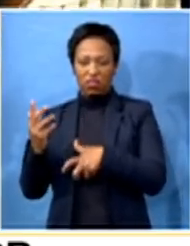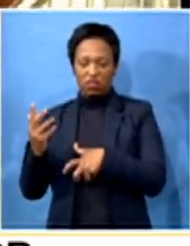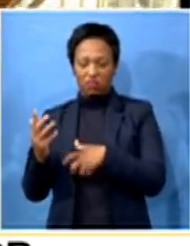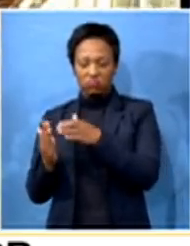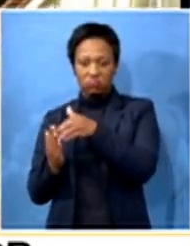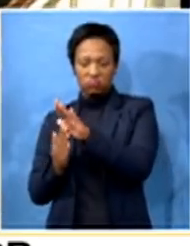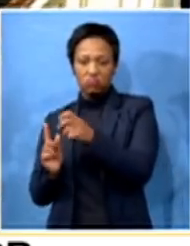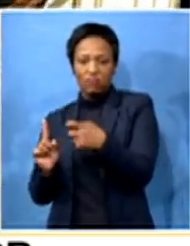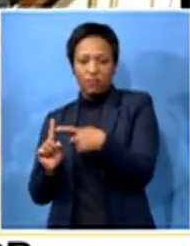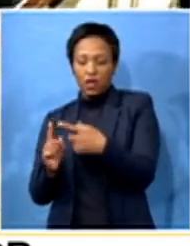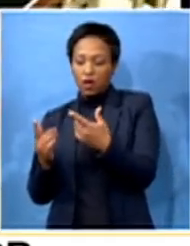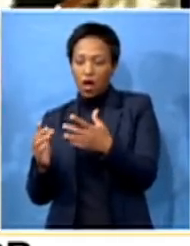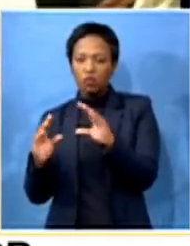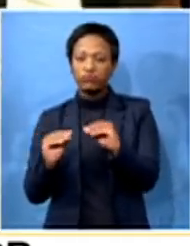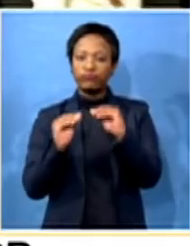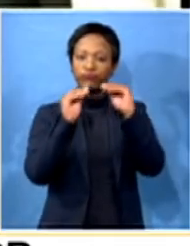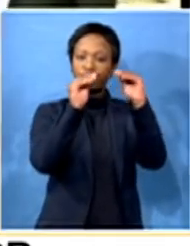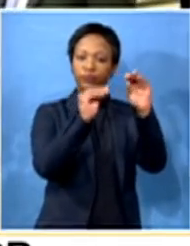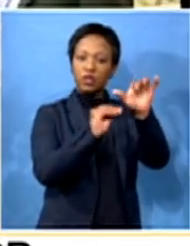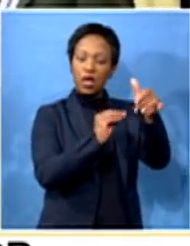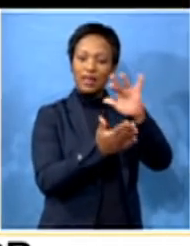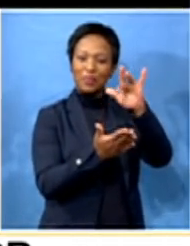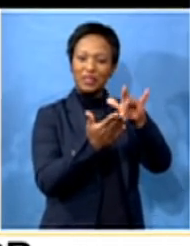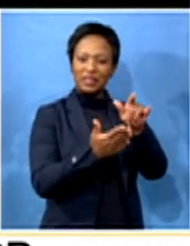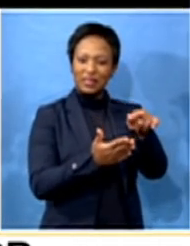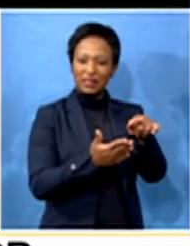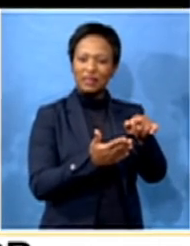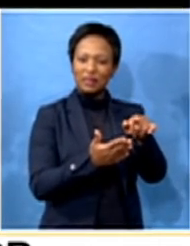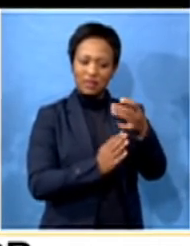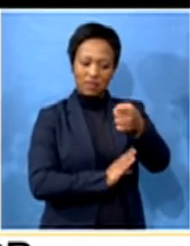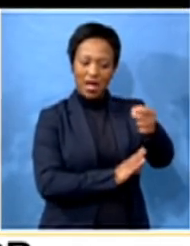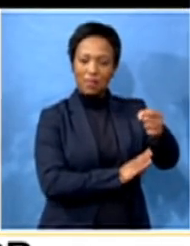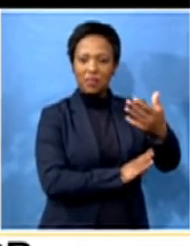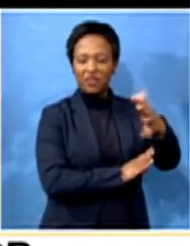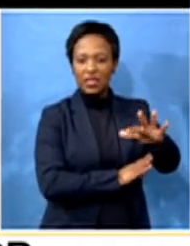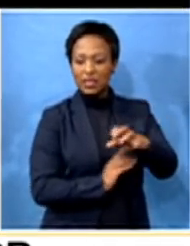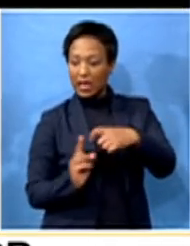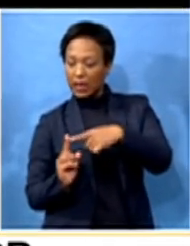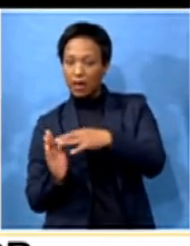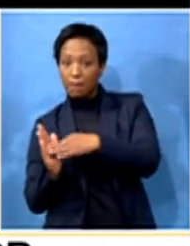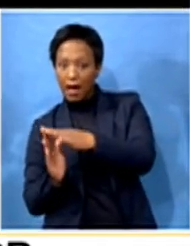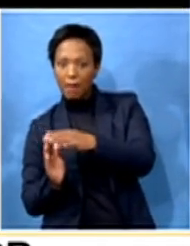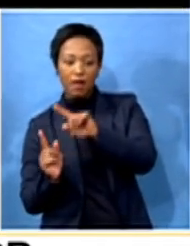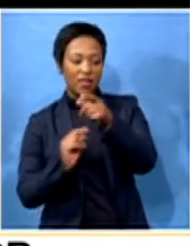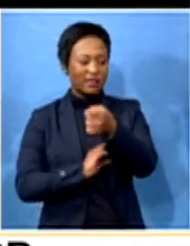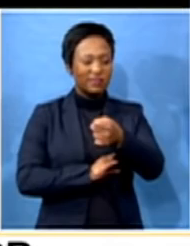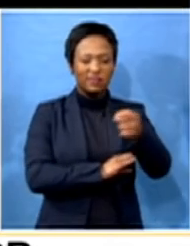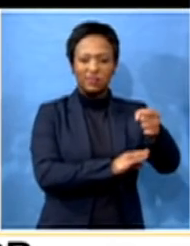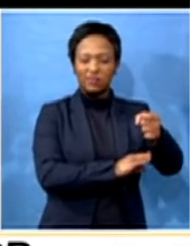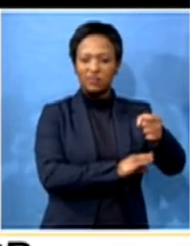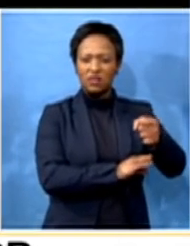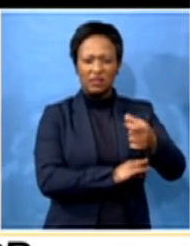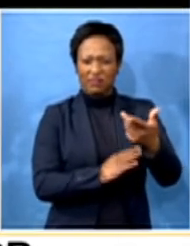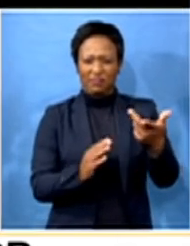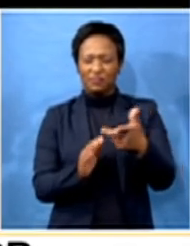needs to be elevated to another position. And what is the ethics behind this sort of